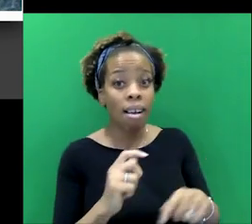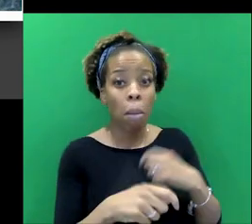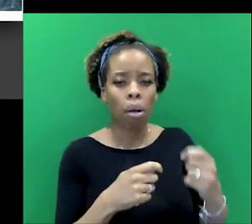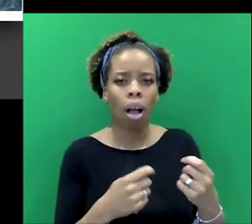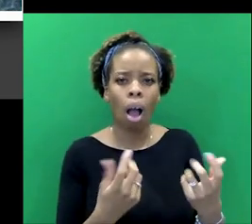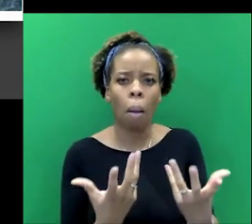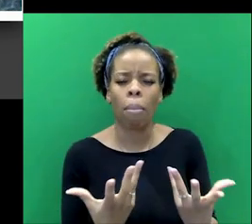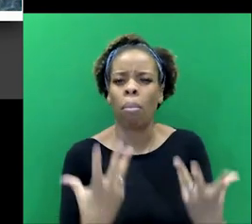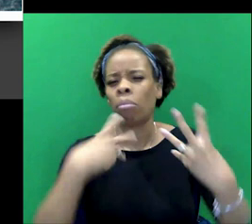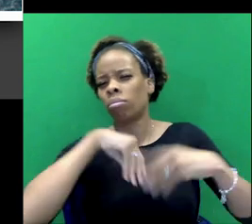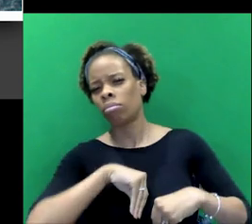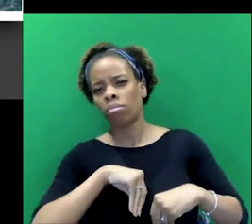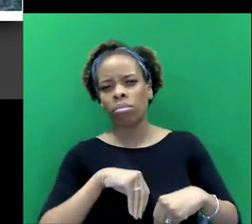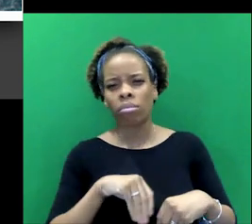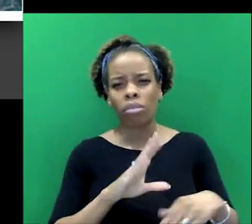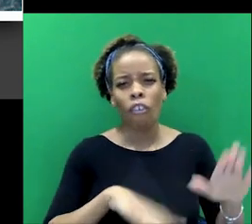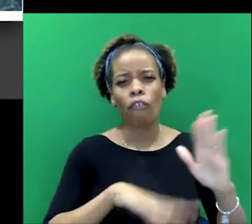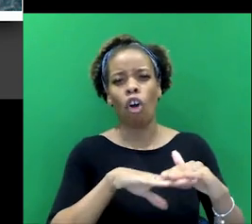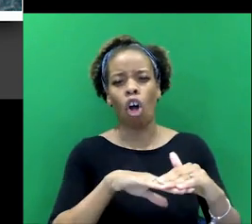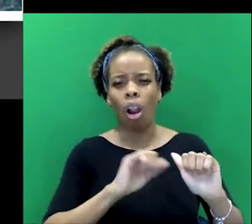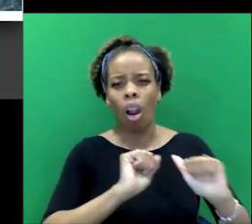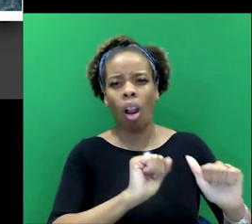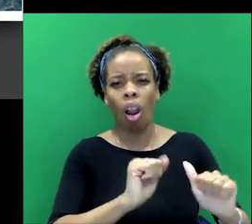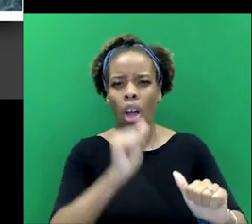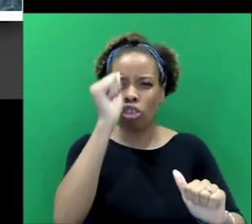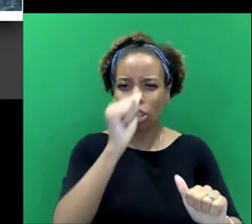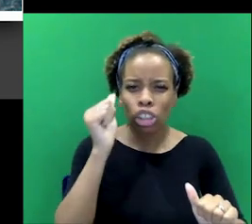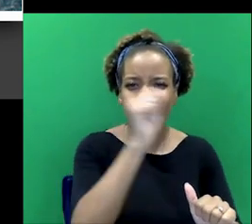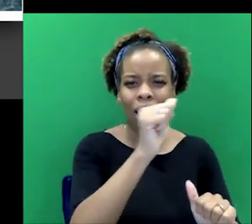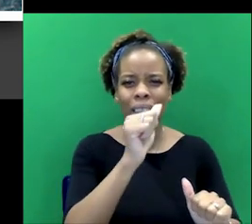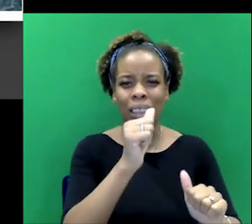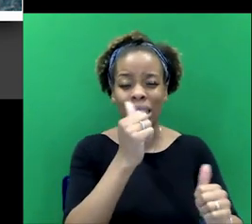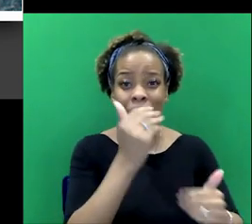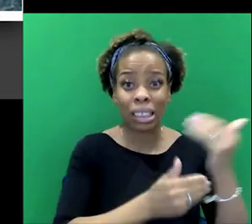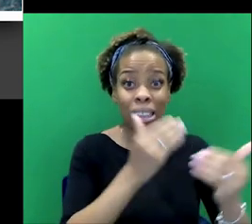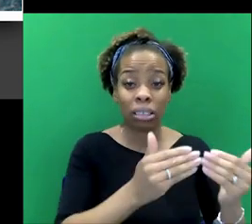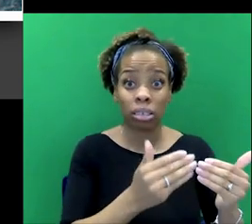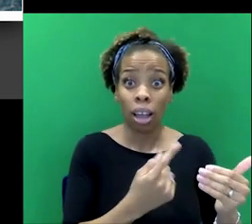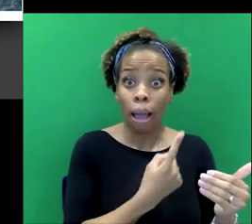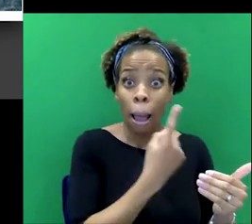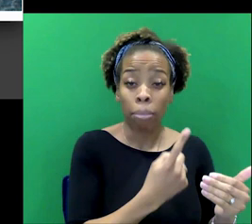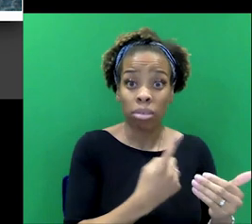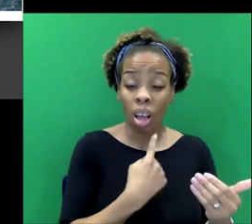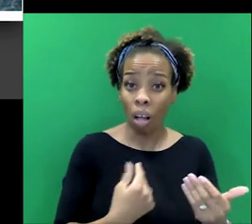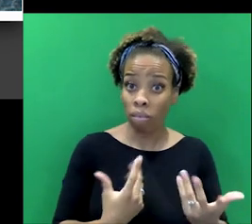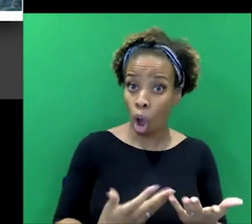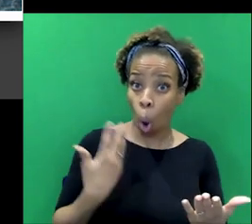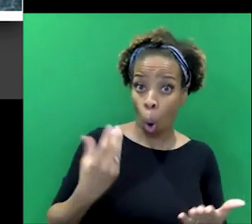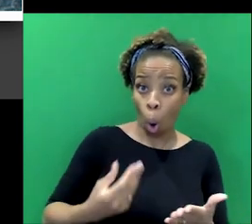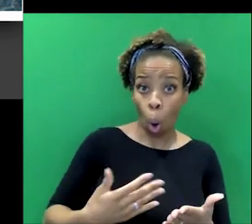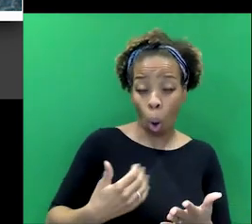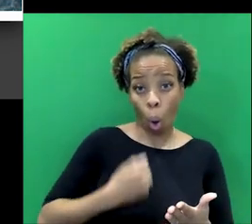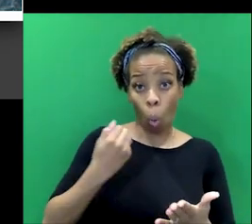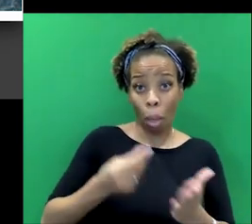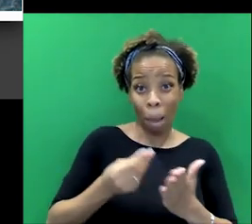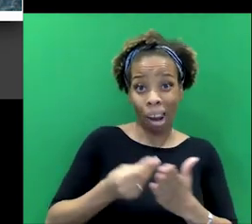embrace, you know, civilization and Christianity. And he travels, he funds his own way, he writes a